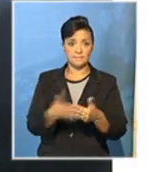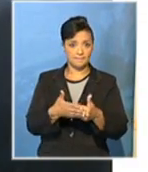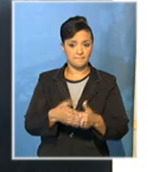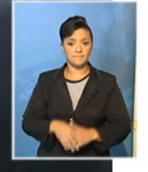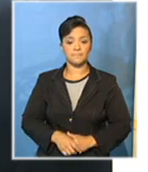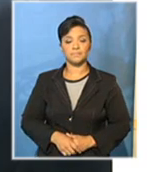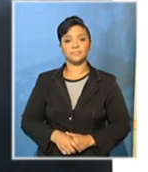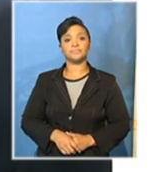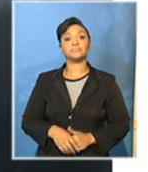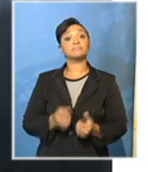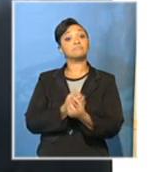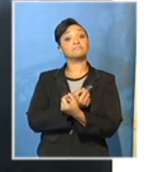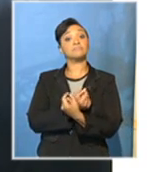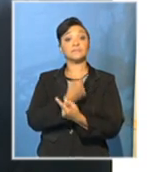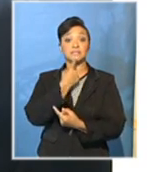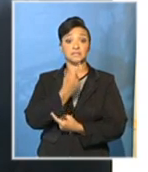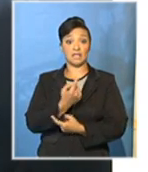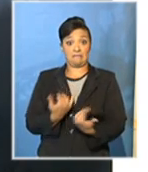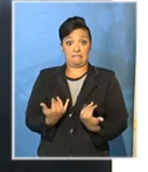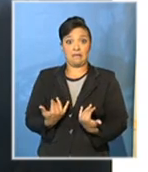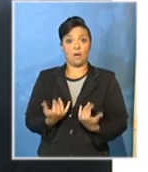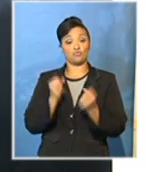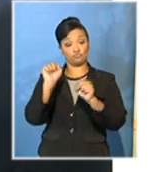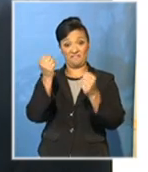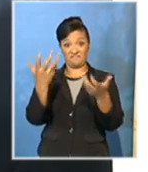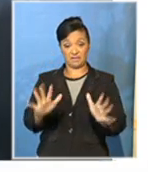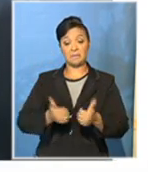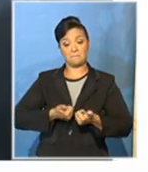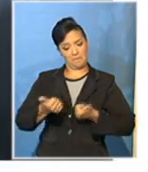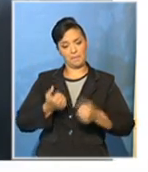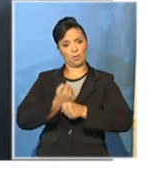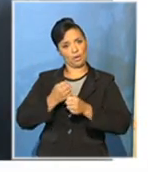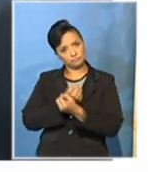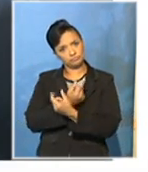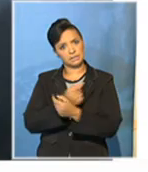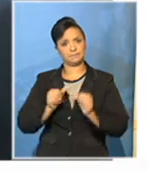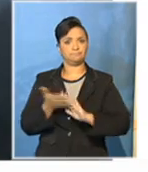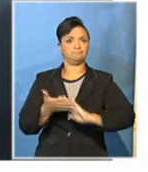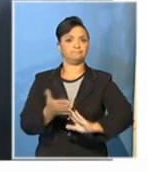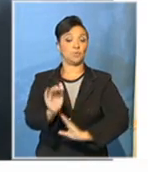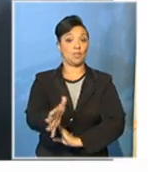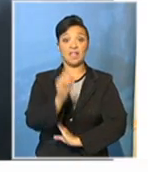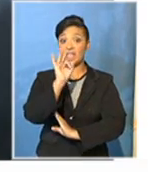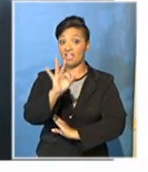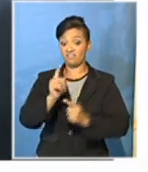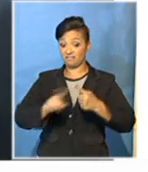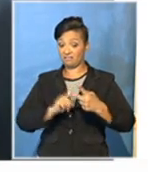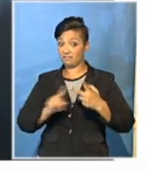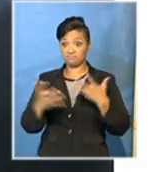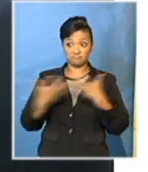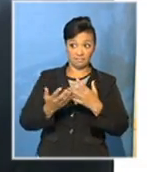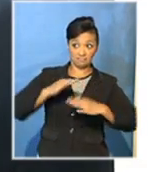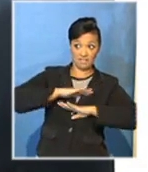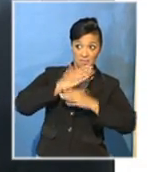say they will return to work for now. But if their demands are not met, they will not hesitate to